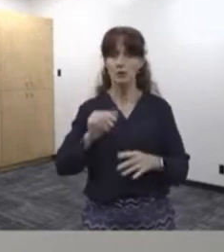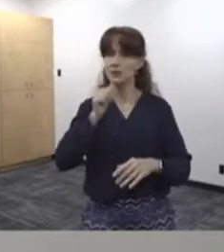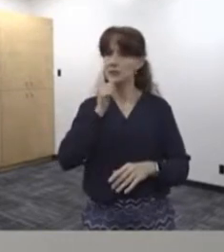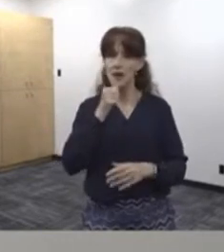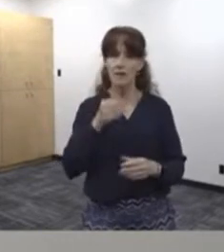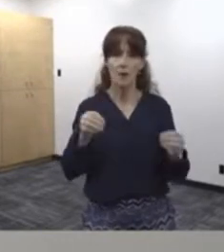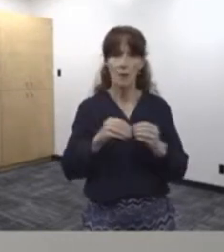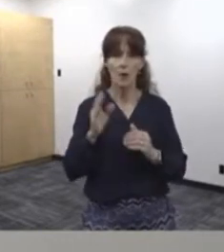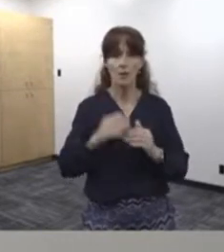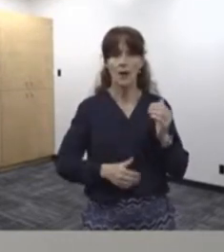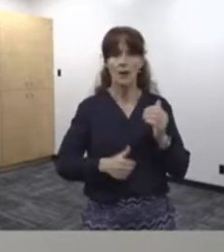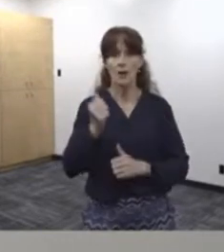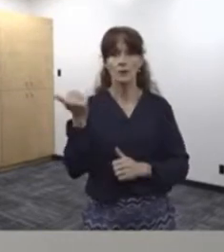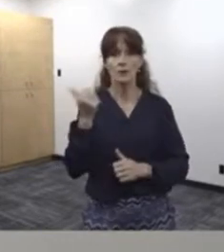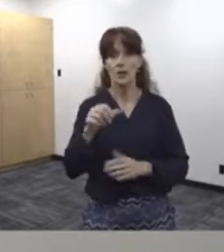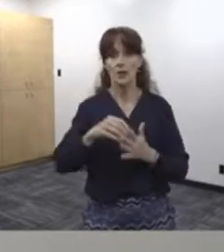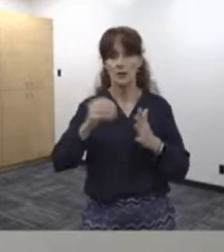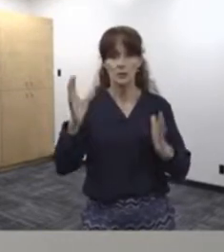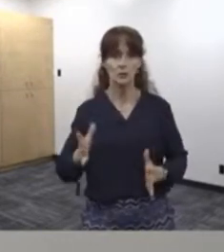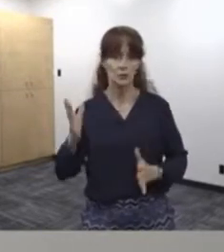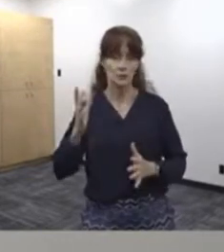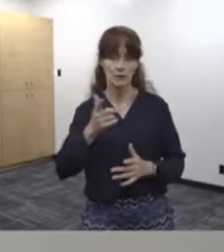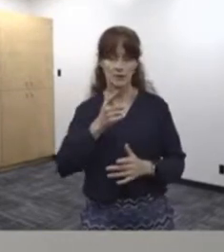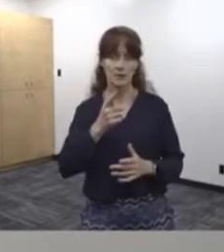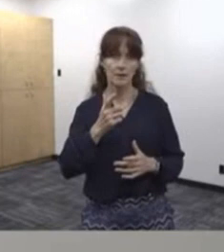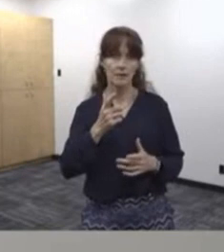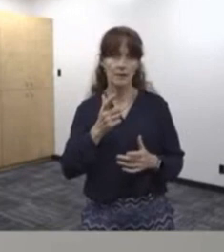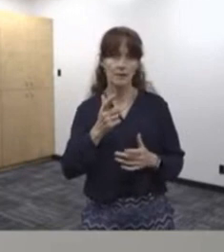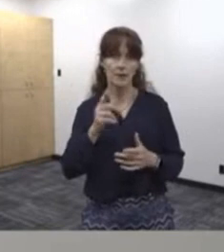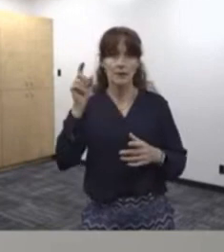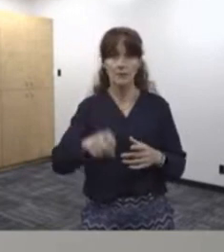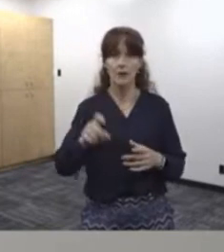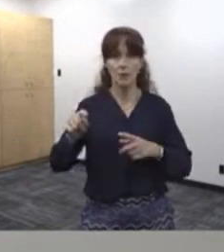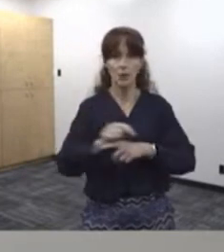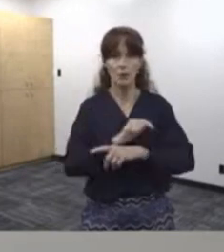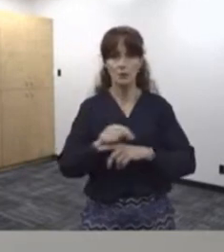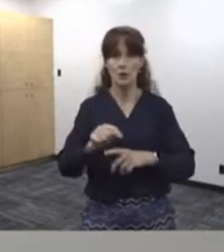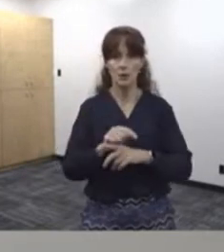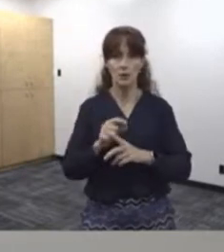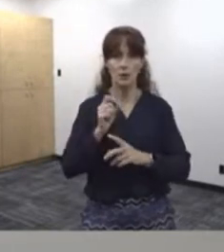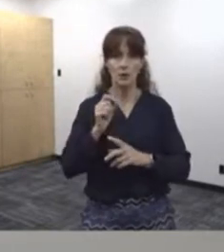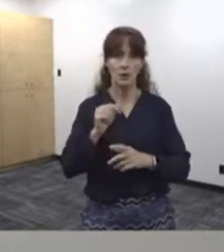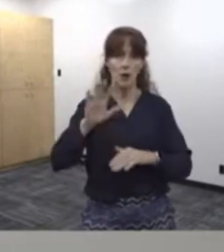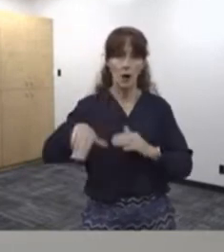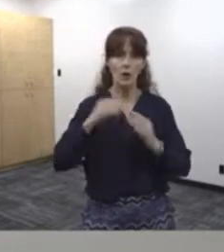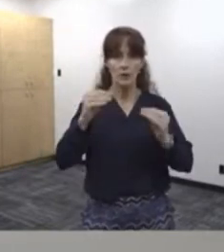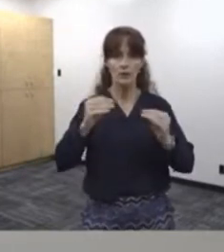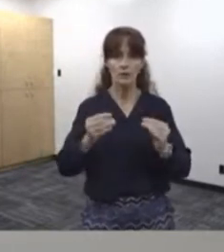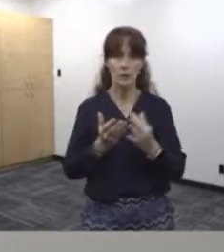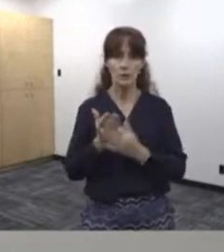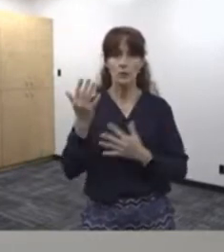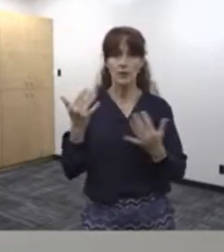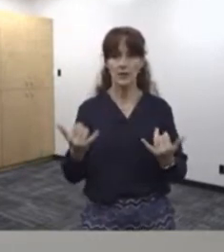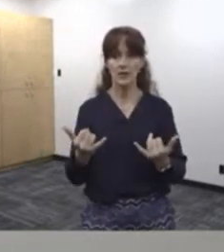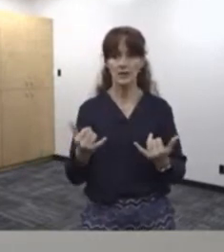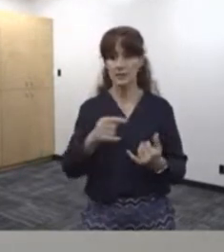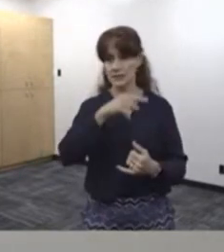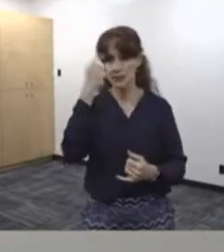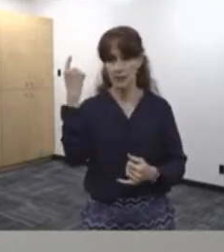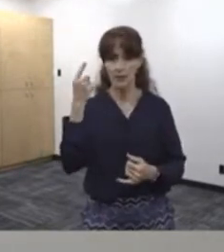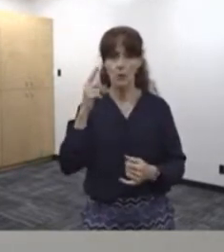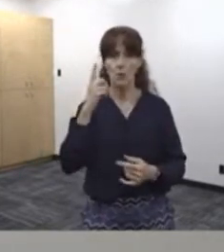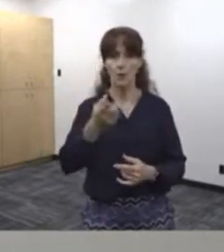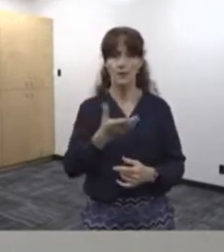suffer more than most likely any other student in the mandatory training that you put all of the teachers through this this summer.